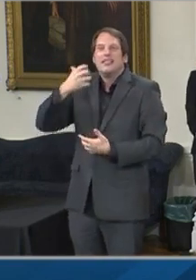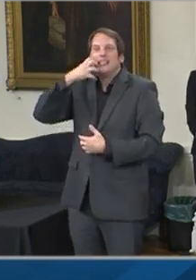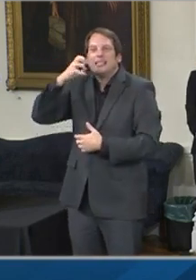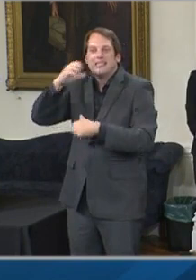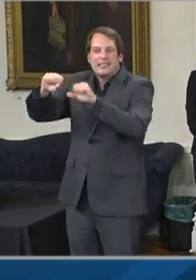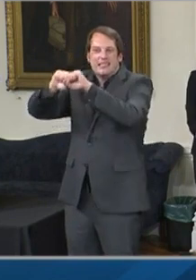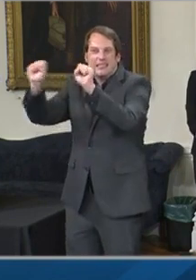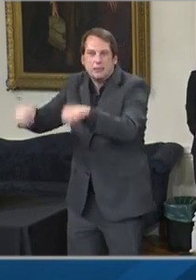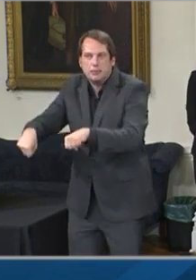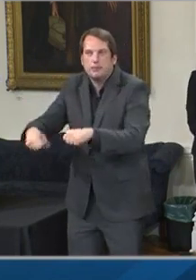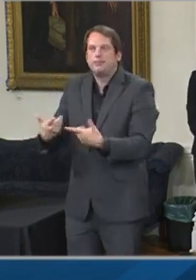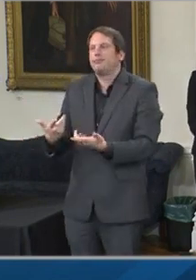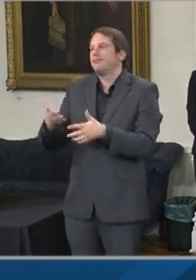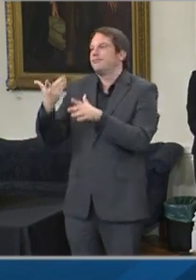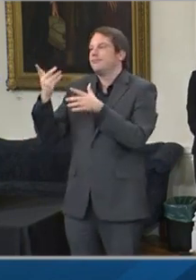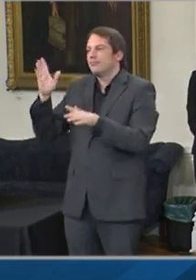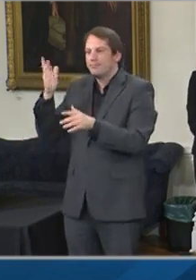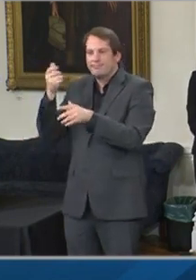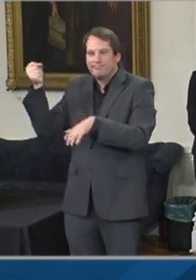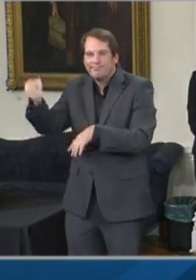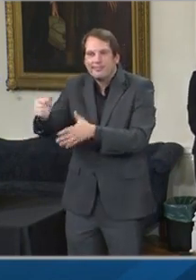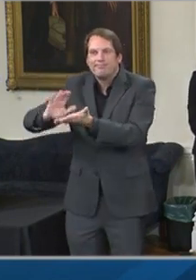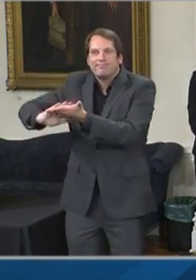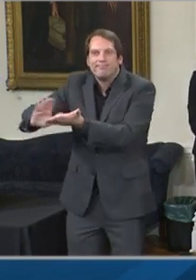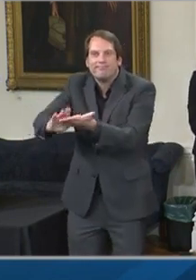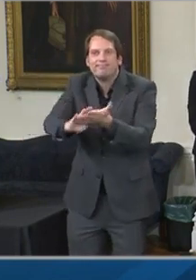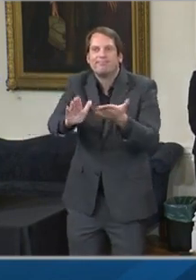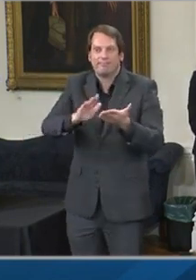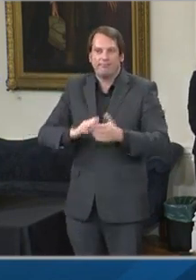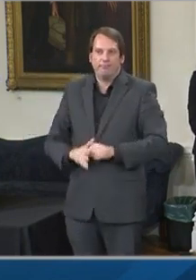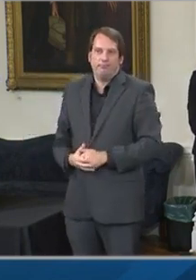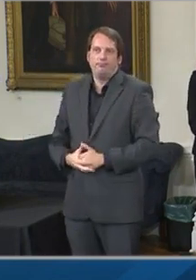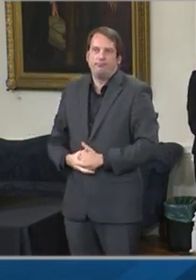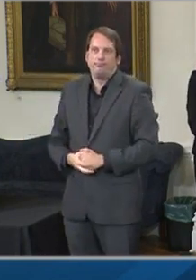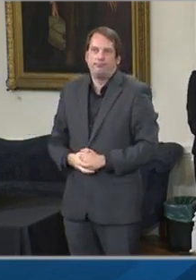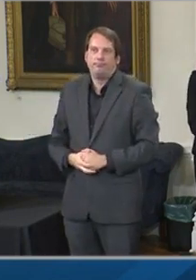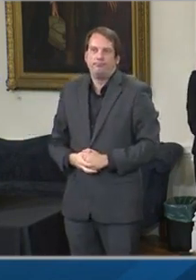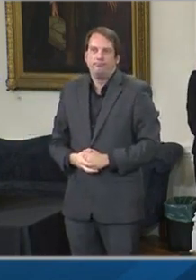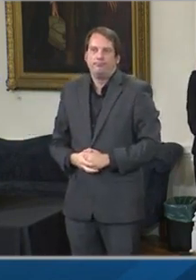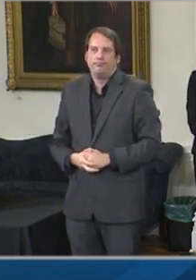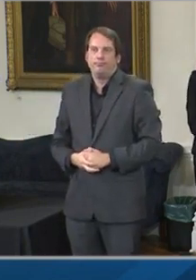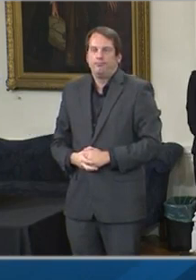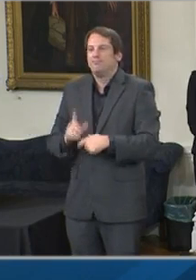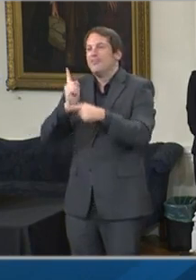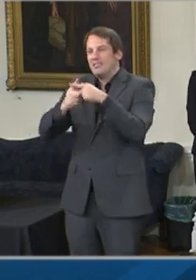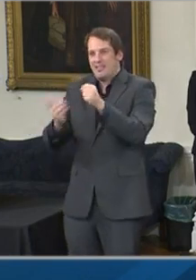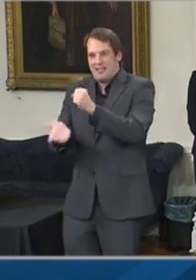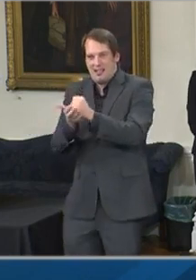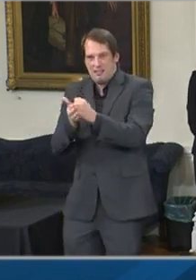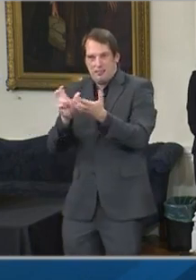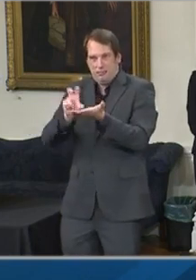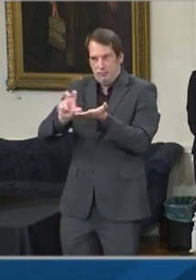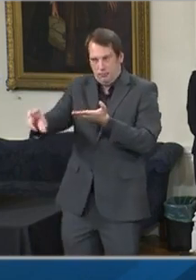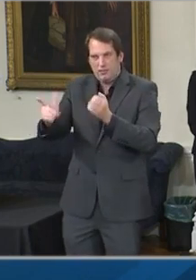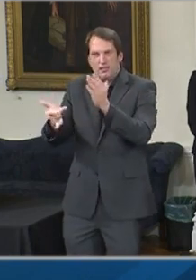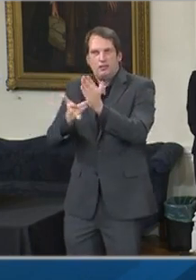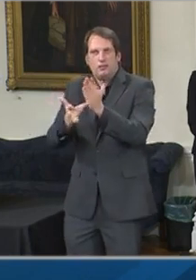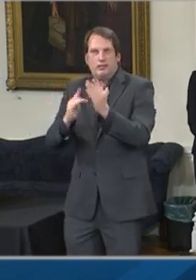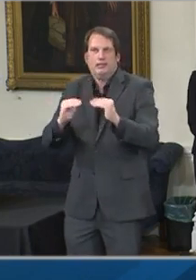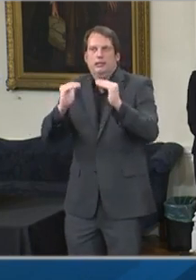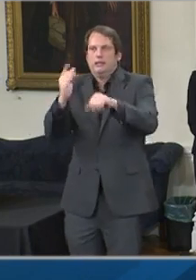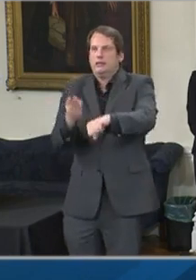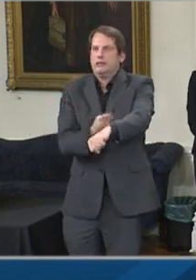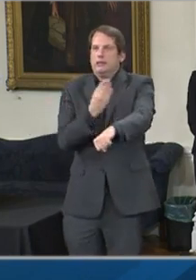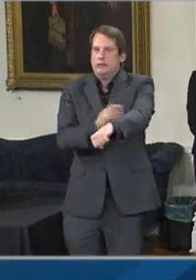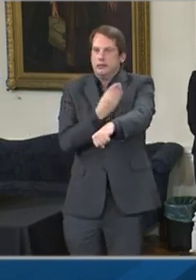also fund things like technology upgrades to support the expansion of more carryout and delivery as well as the